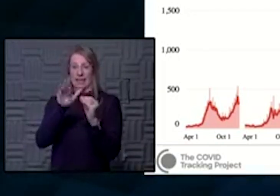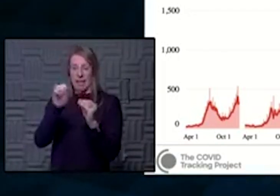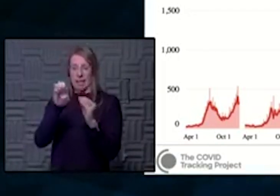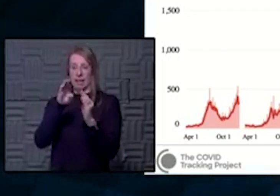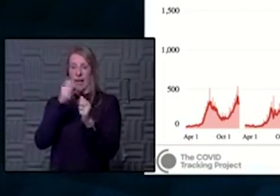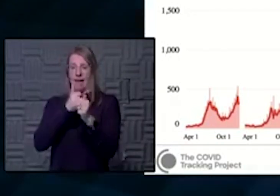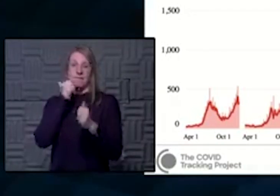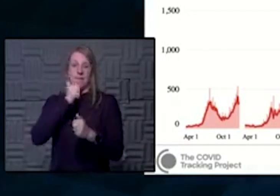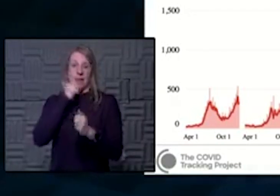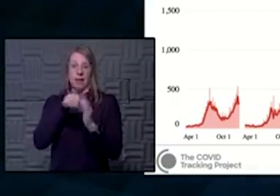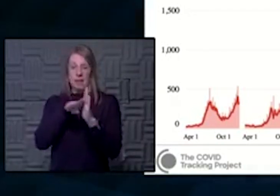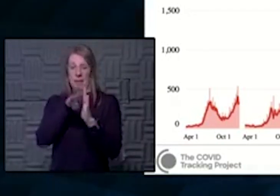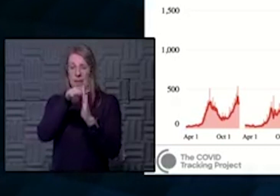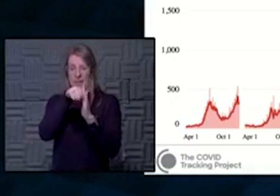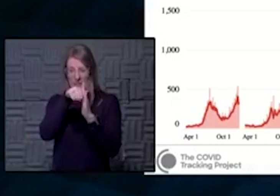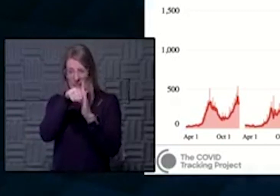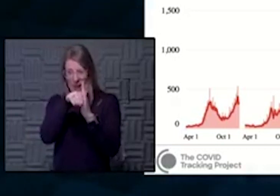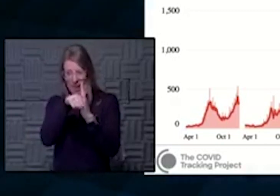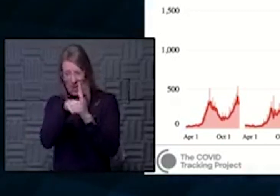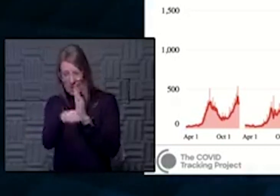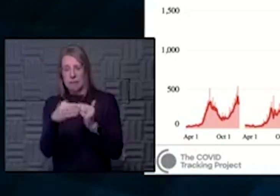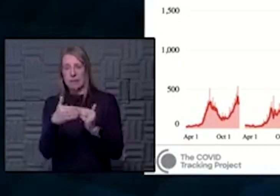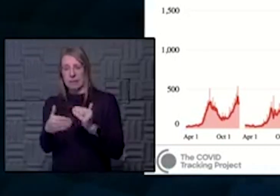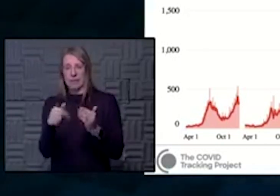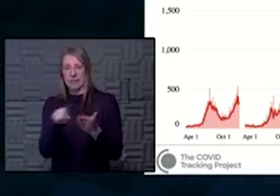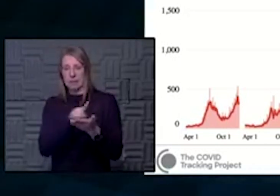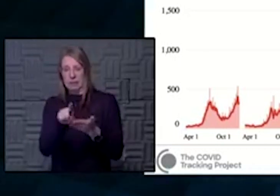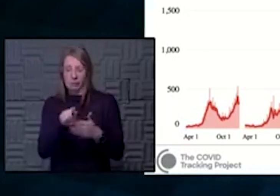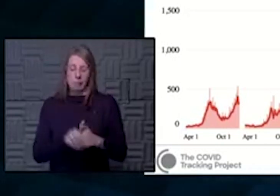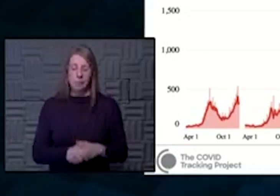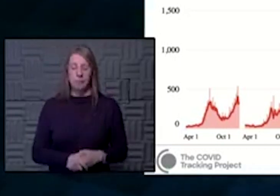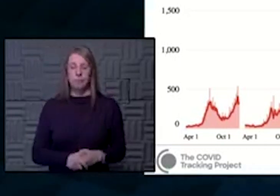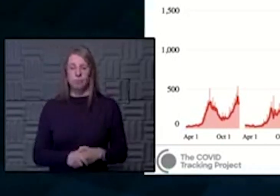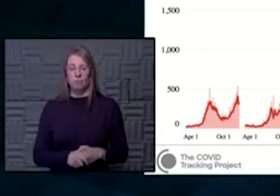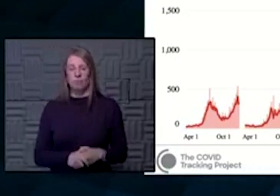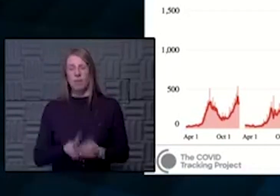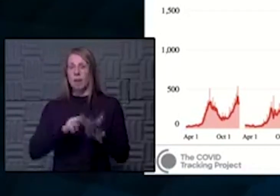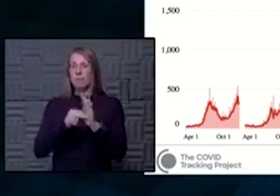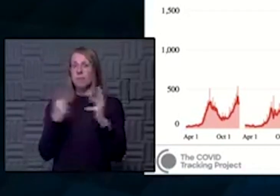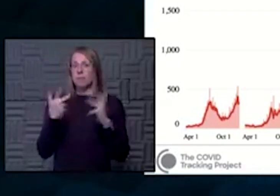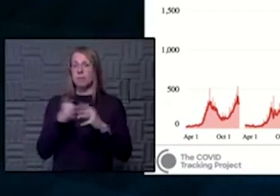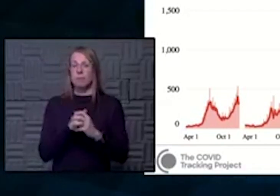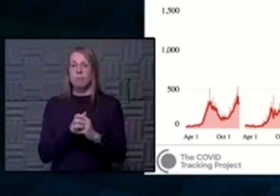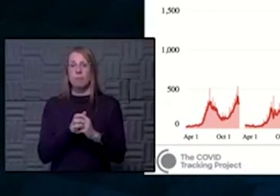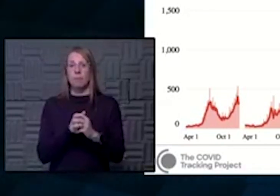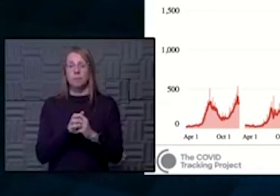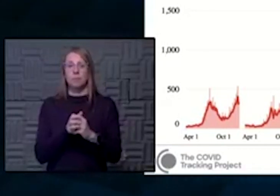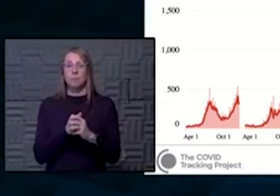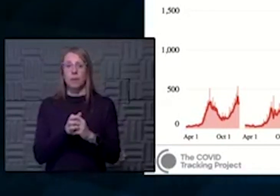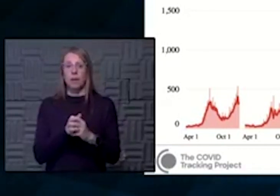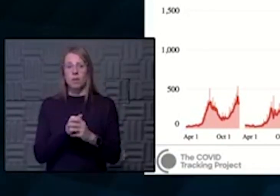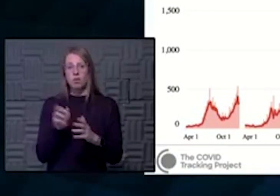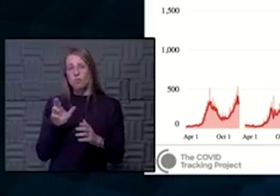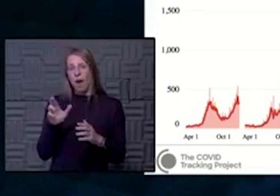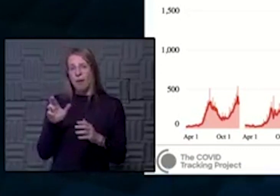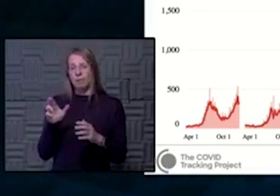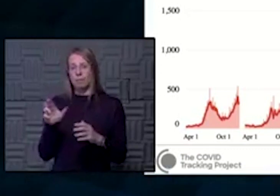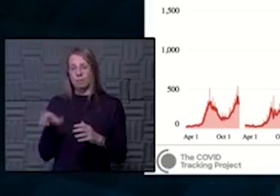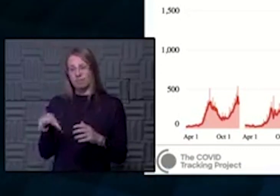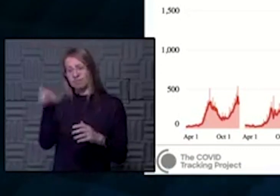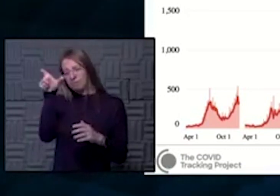stays on the decline over the rest of this week. And then, you know, that would mean that we're looking at the right side of this graph, this sort of